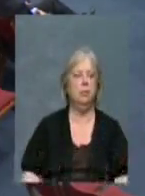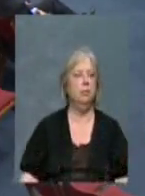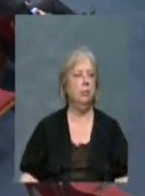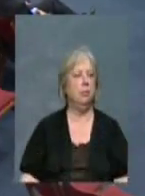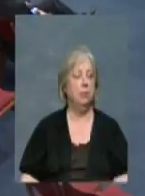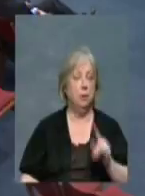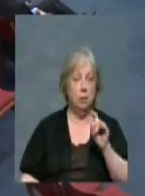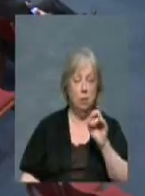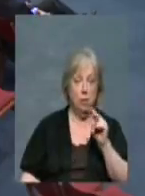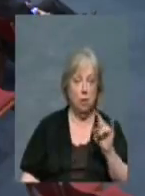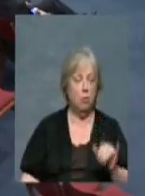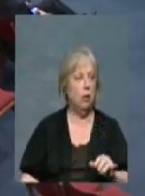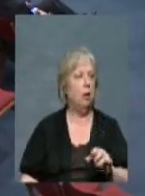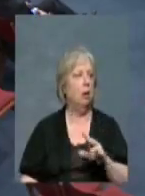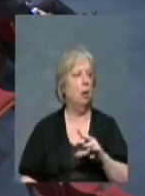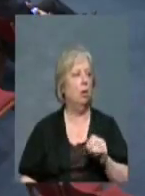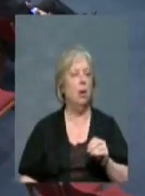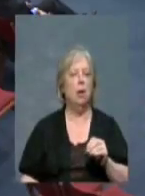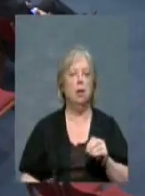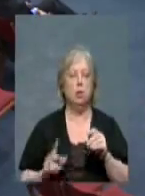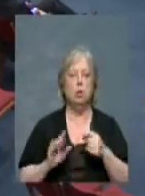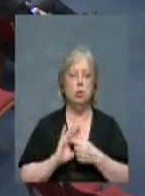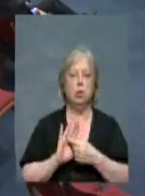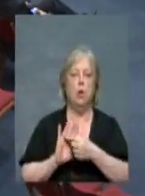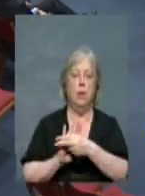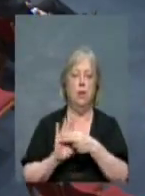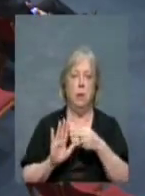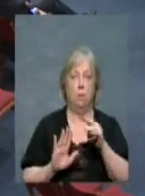If we can go to the zoning map.